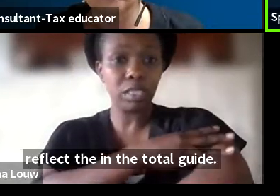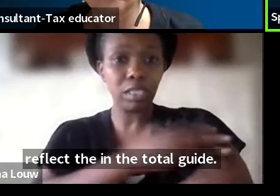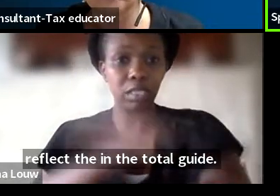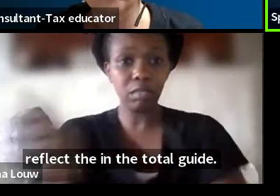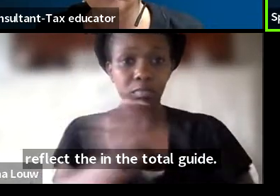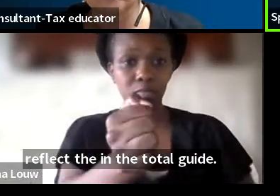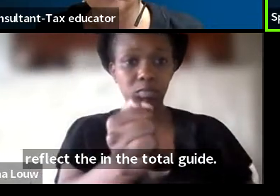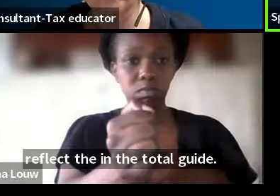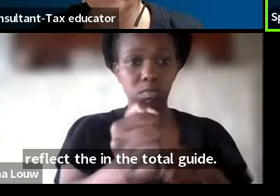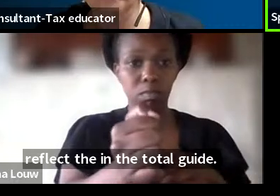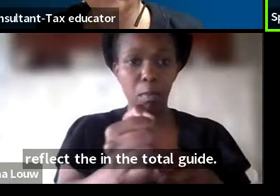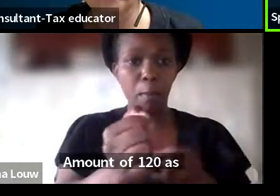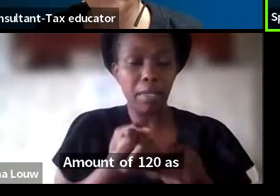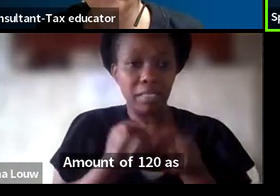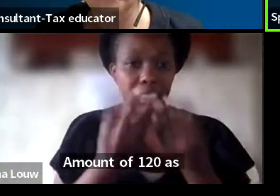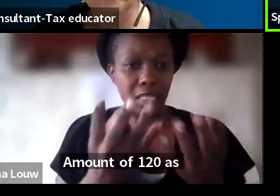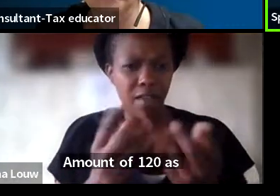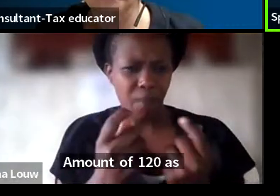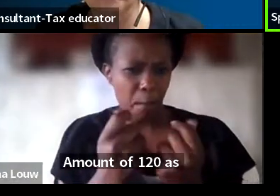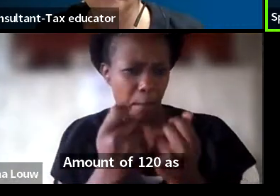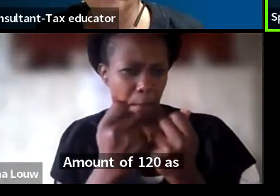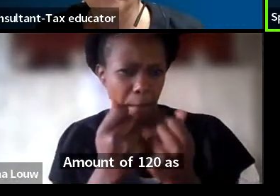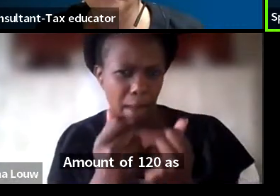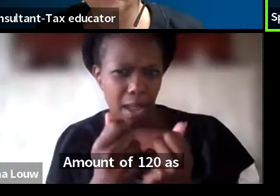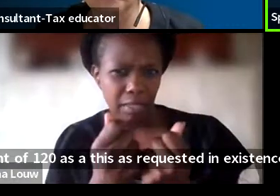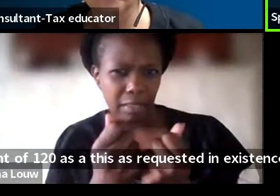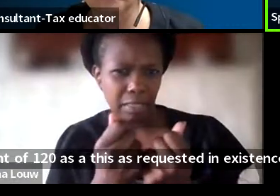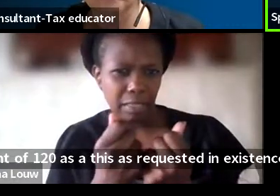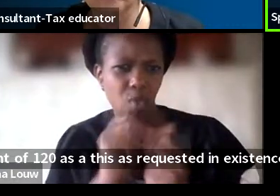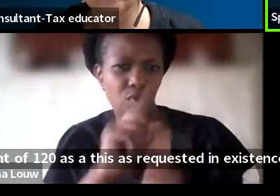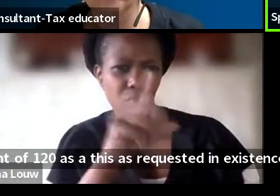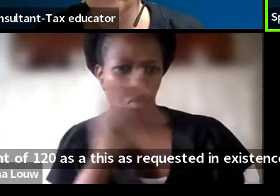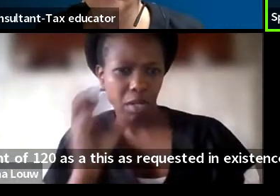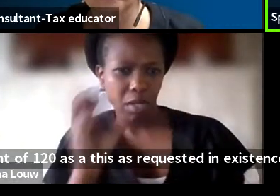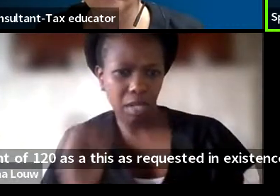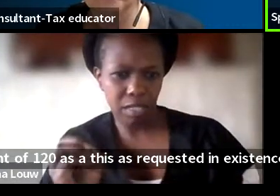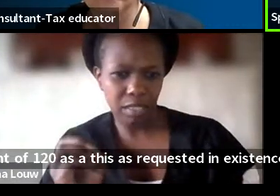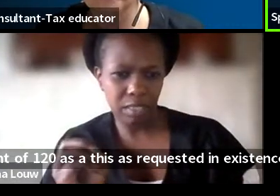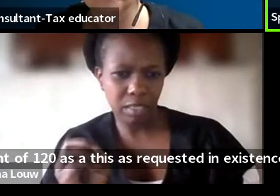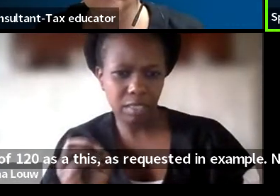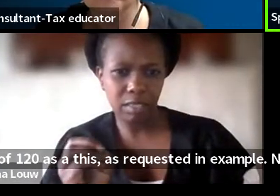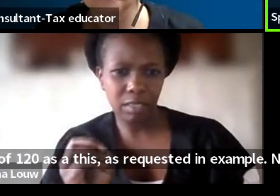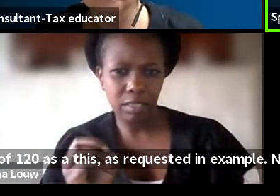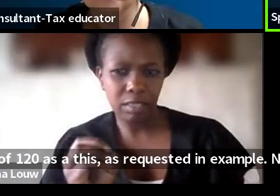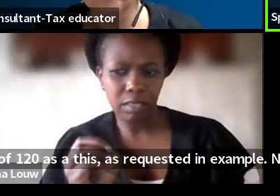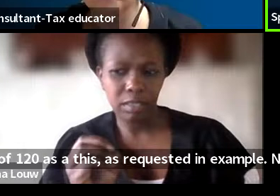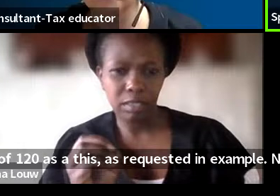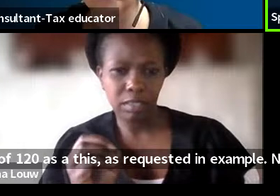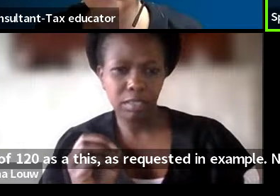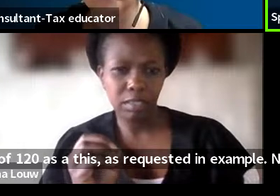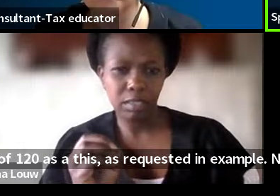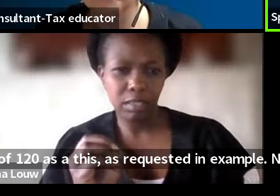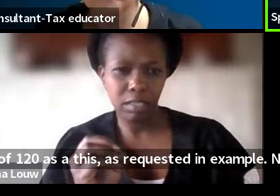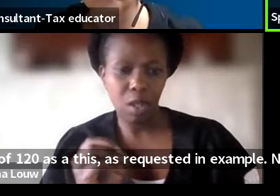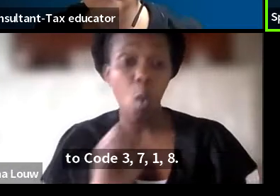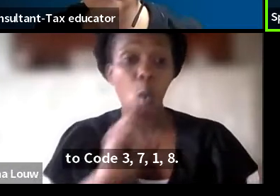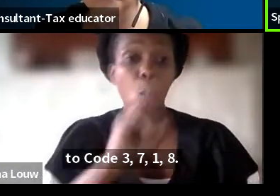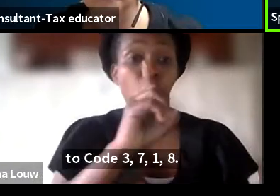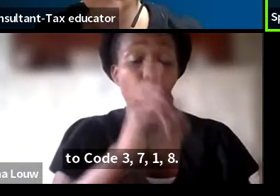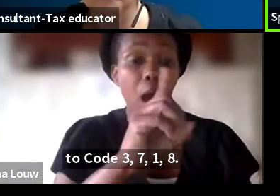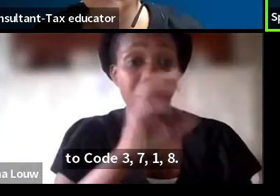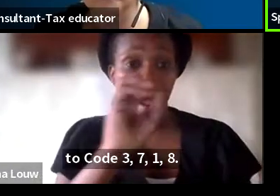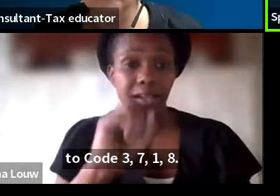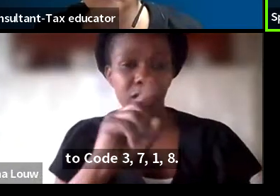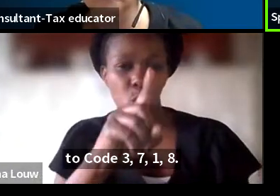as requested in the example, next to code 3718. On the tax